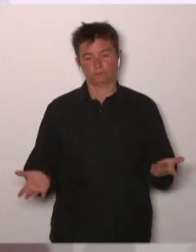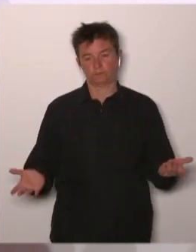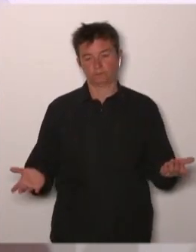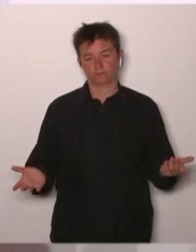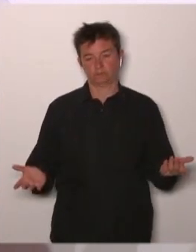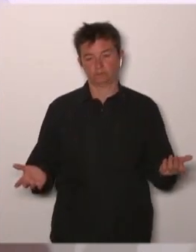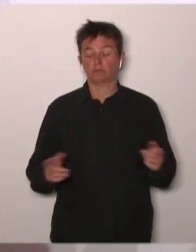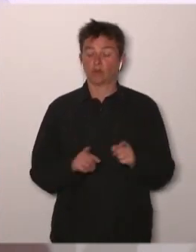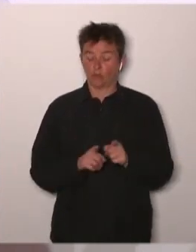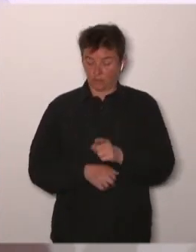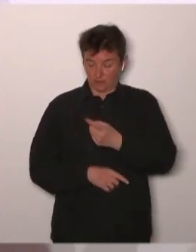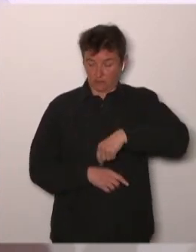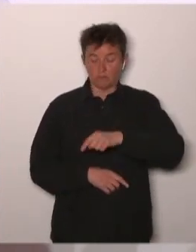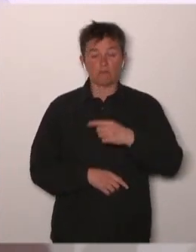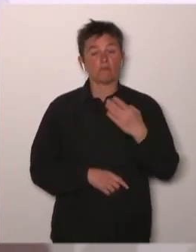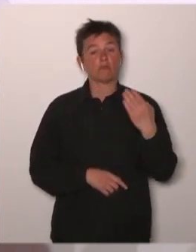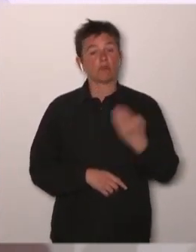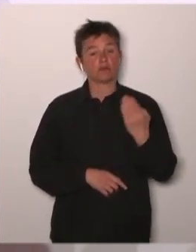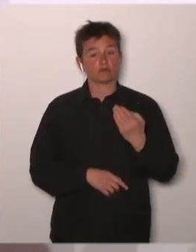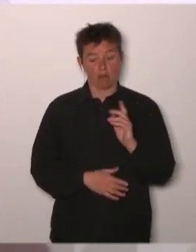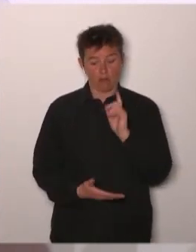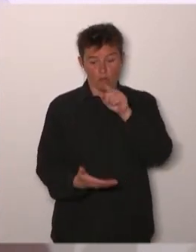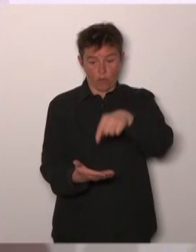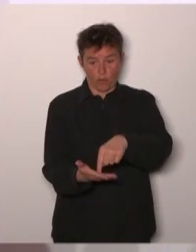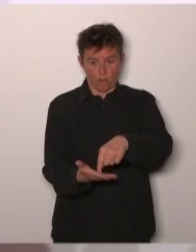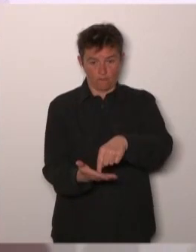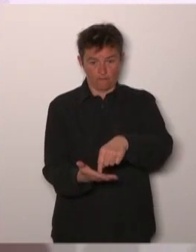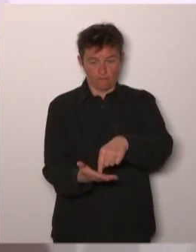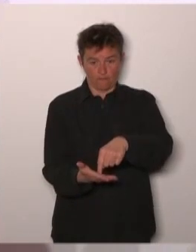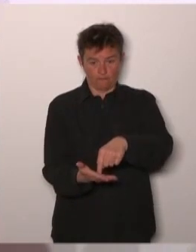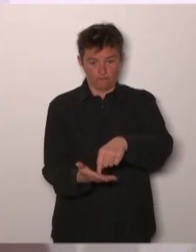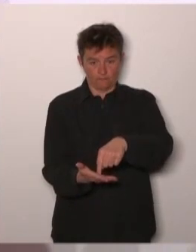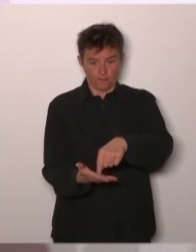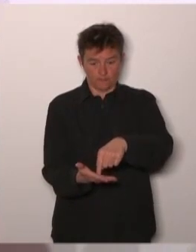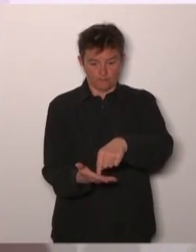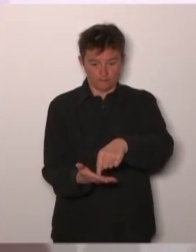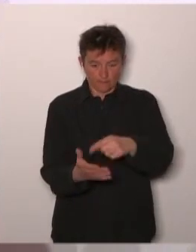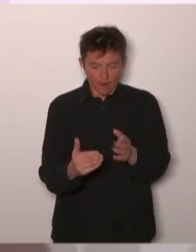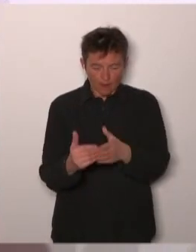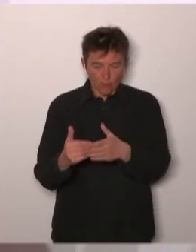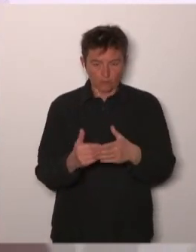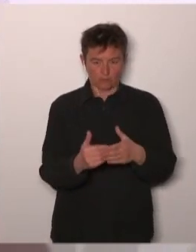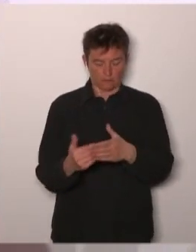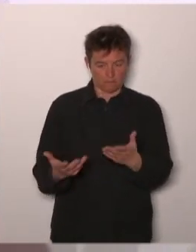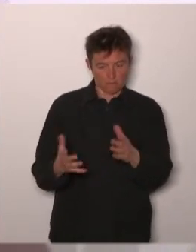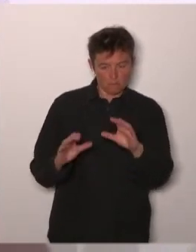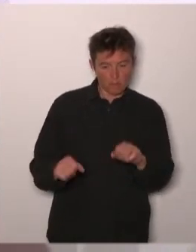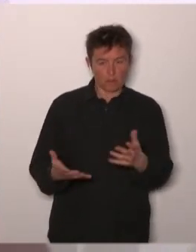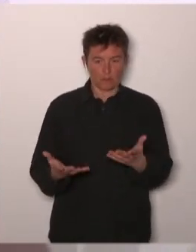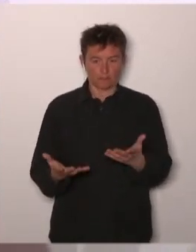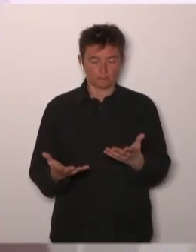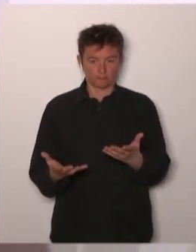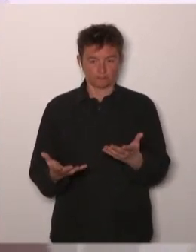vicinity of marketing authorization we could identify and usually know them